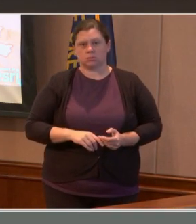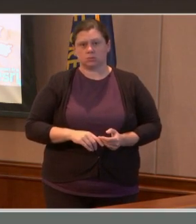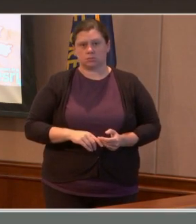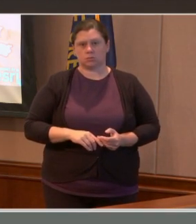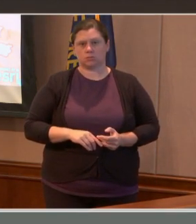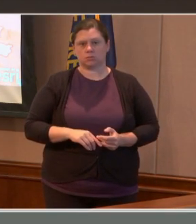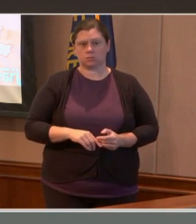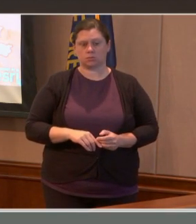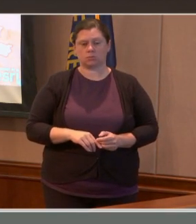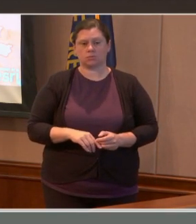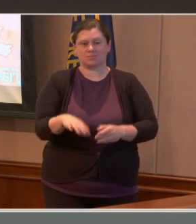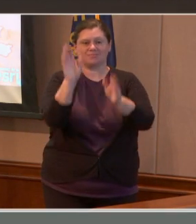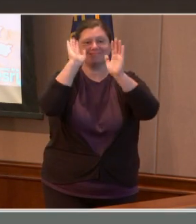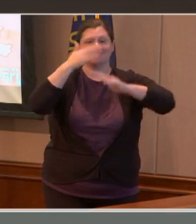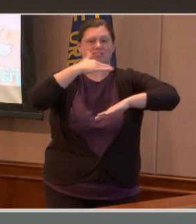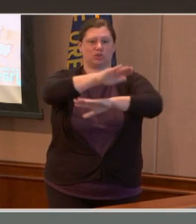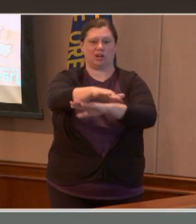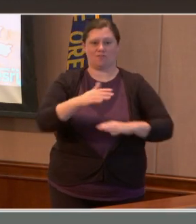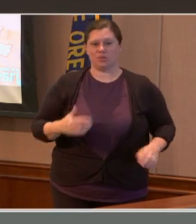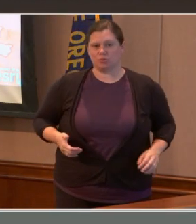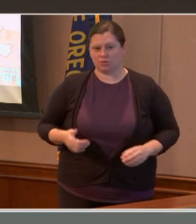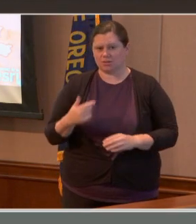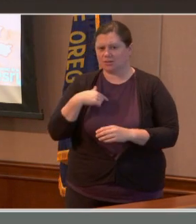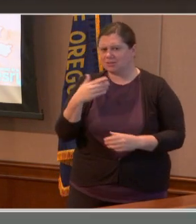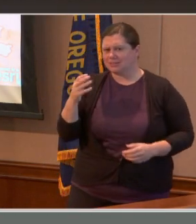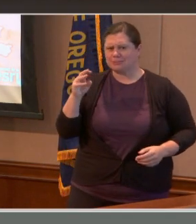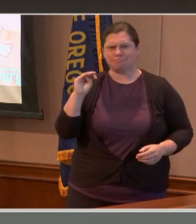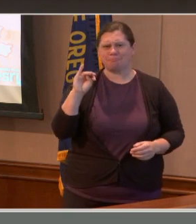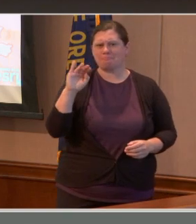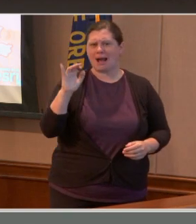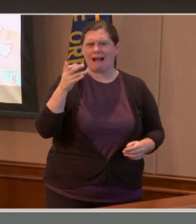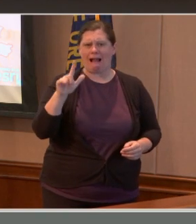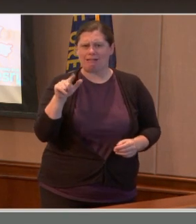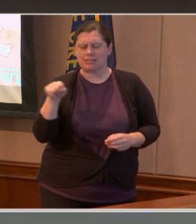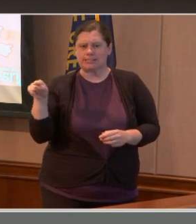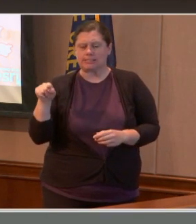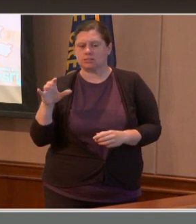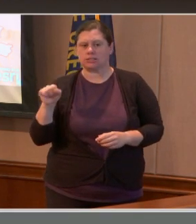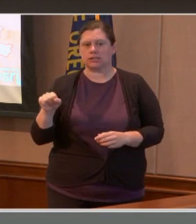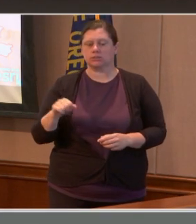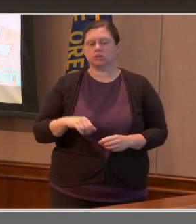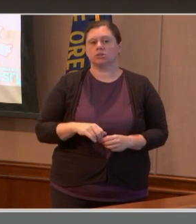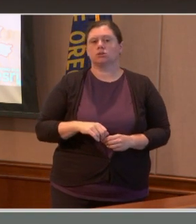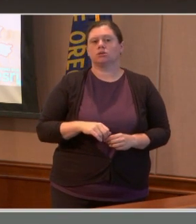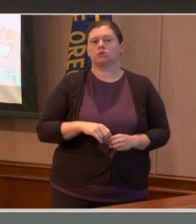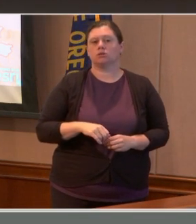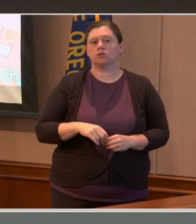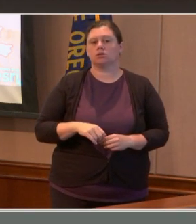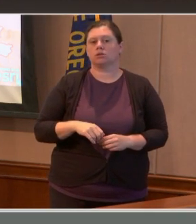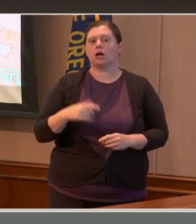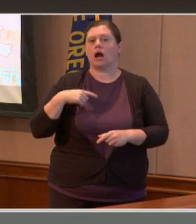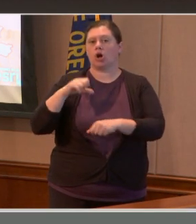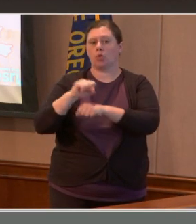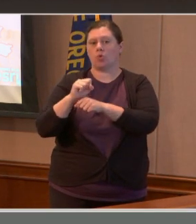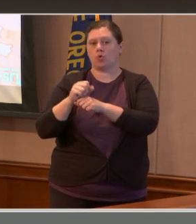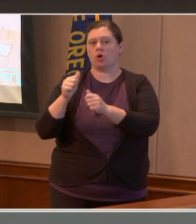Good afternoon. My name is Michael Cheek. I'm the Deputy Incident Commander for the North Carolina Type 2 Incident Management Team. That is